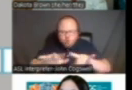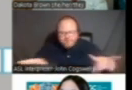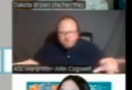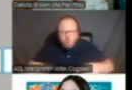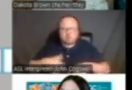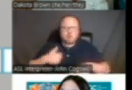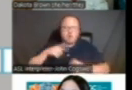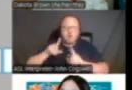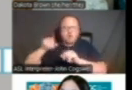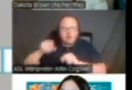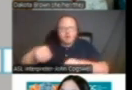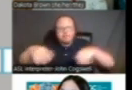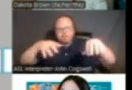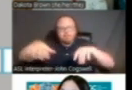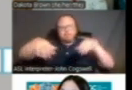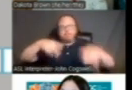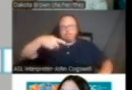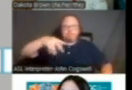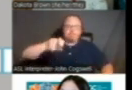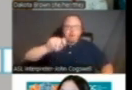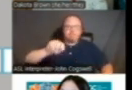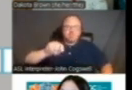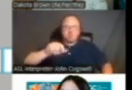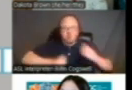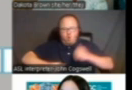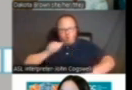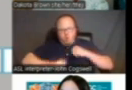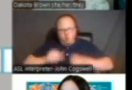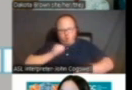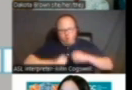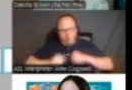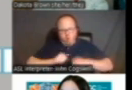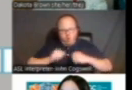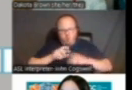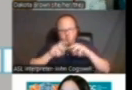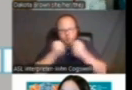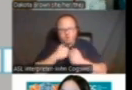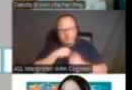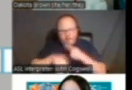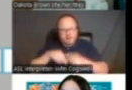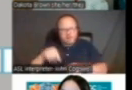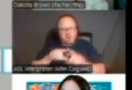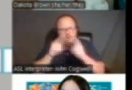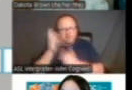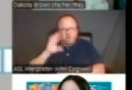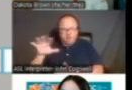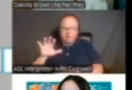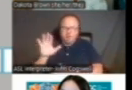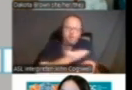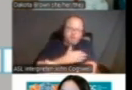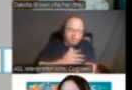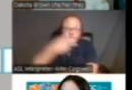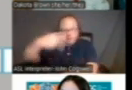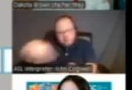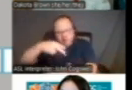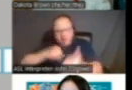attended a puppet show seminar because we've talked before in this group about how music and dance and